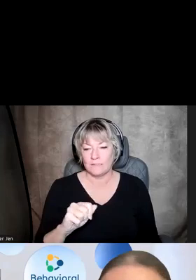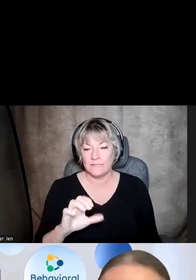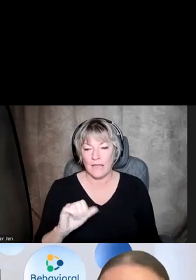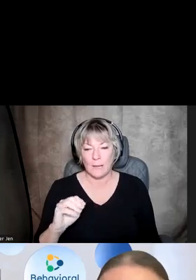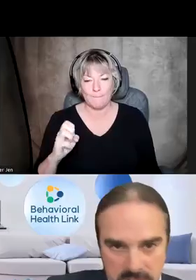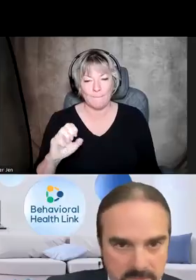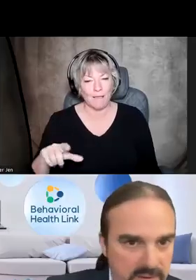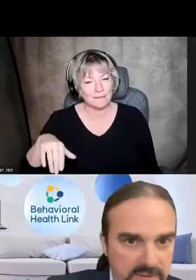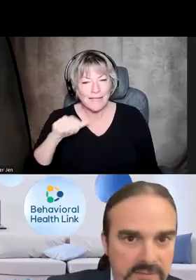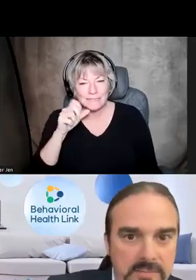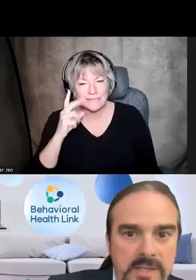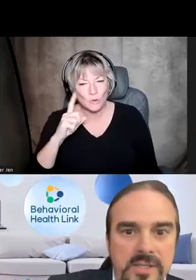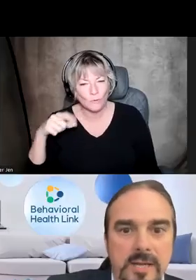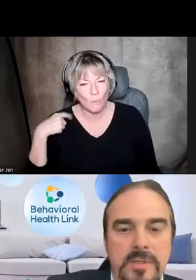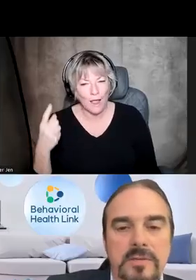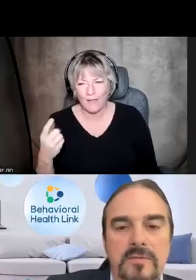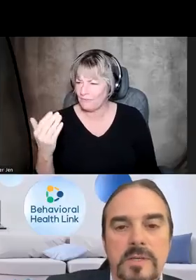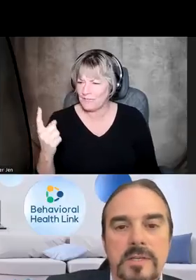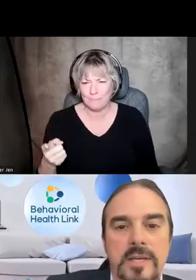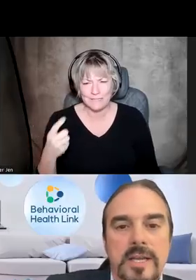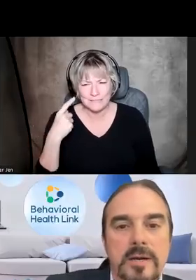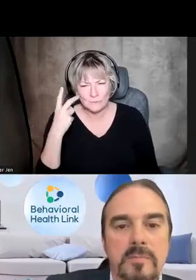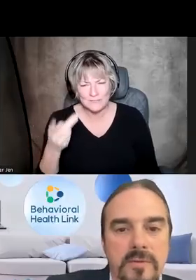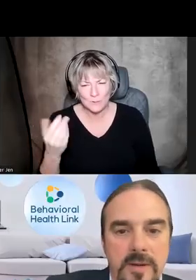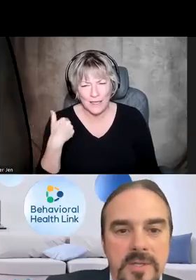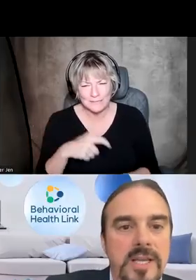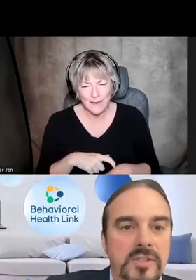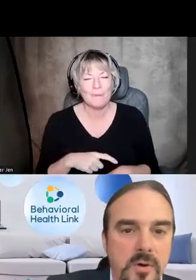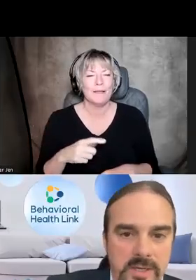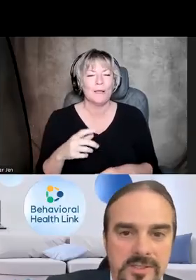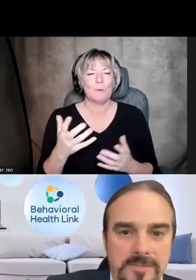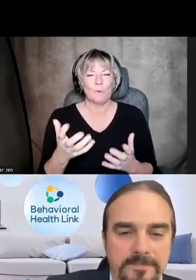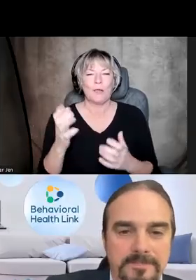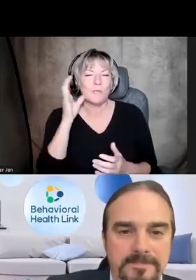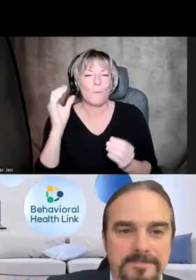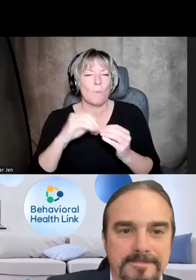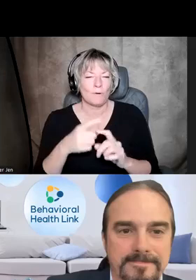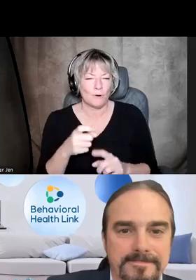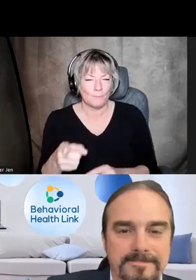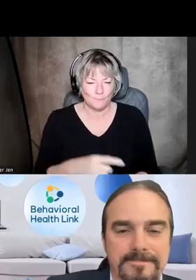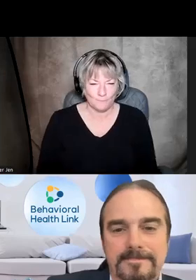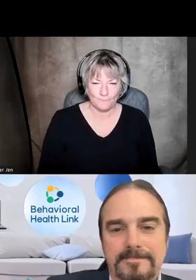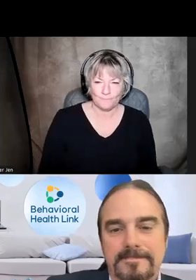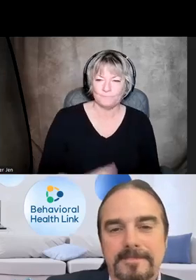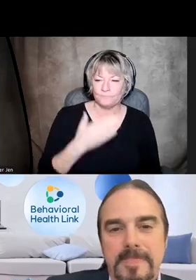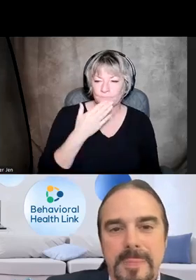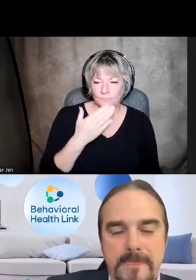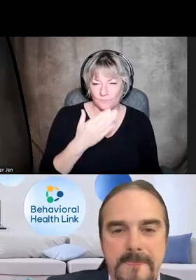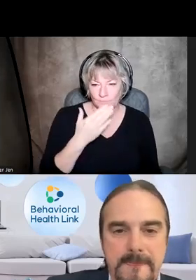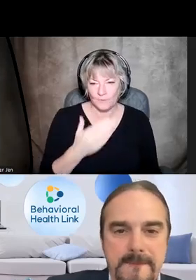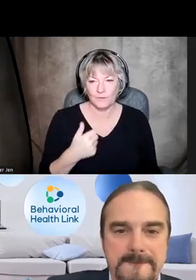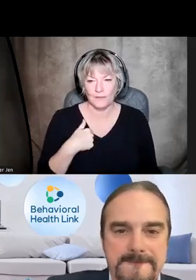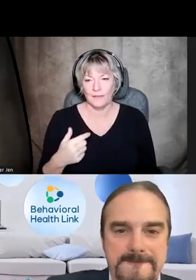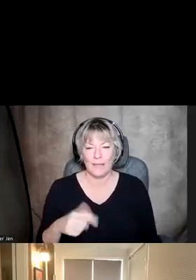from for a while. It's been about 15 minutes, Zach, but look forward to hearing more from you as always. Thank you, John. Yeah, I was getting